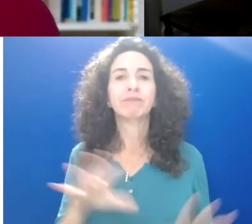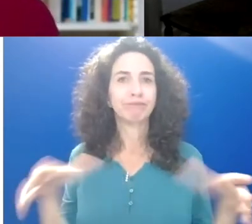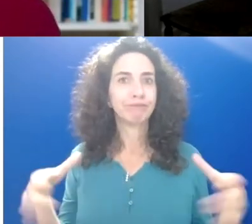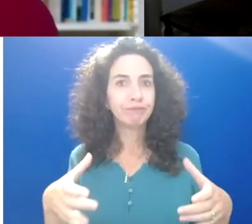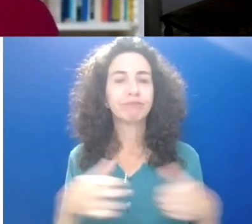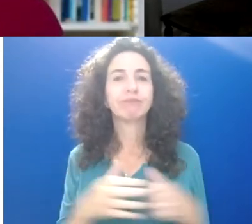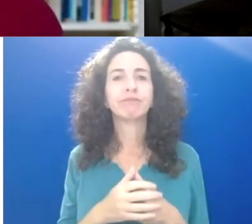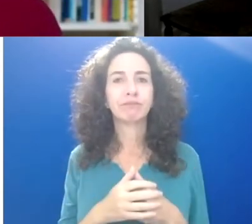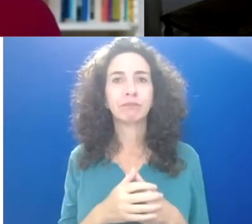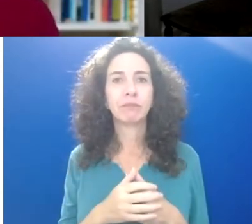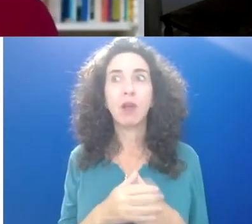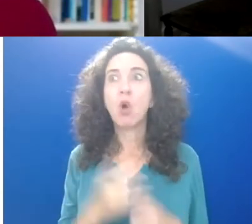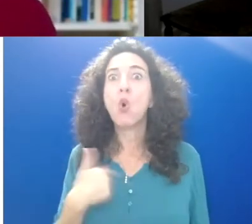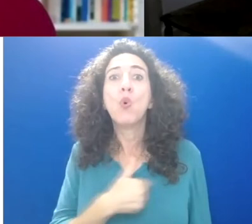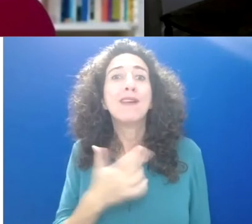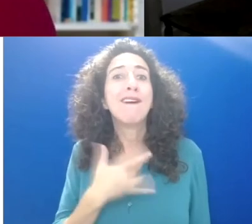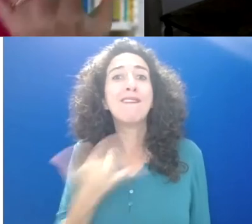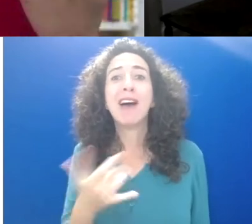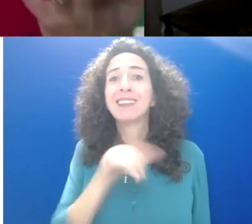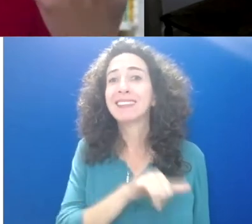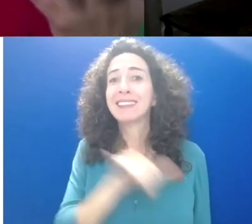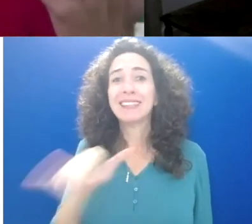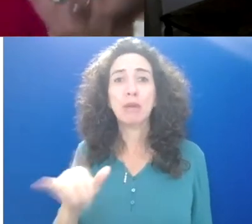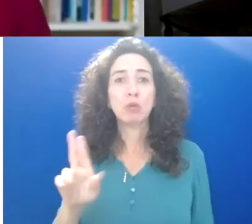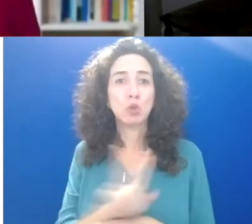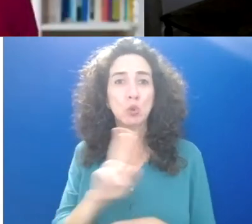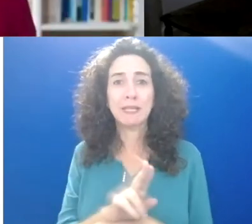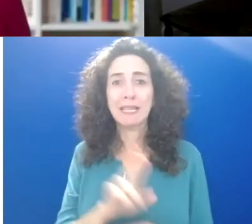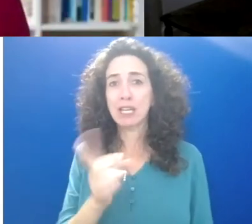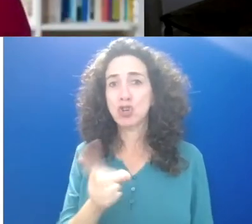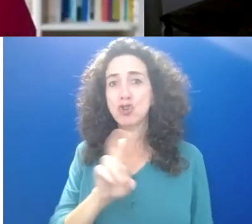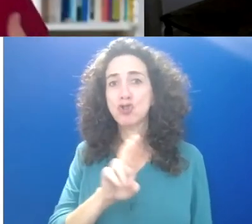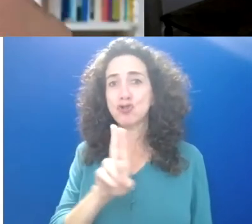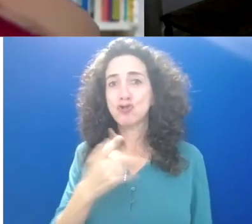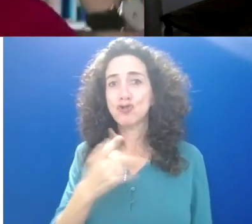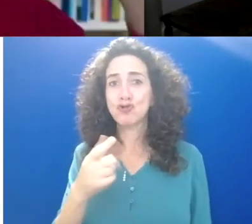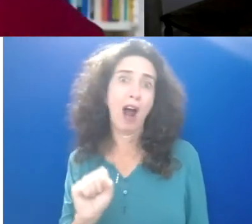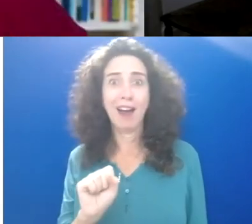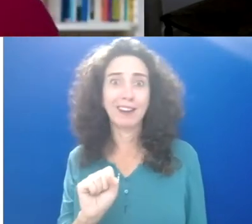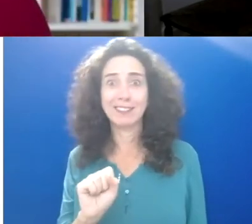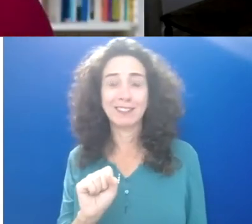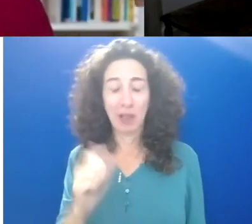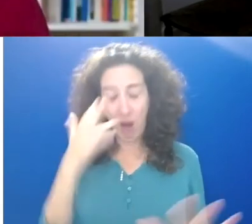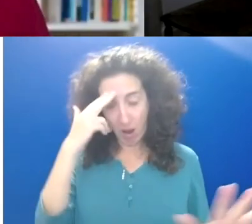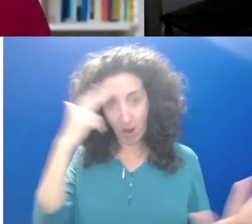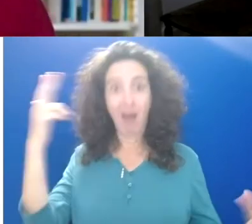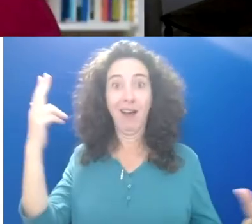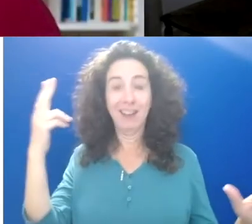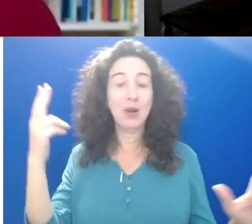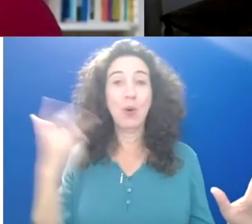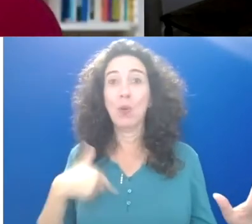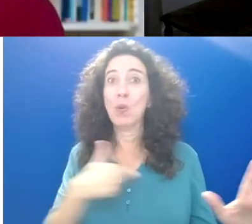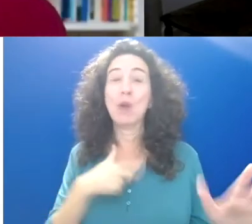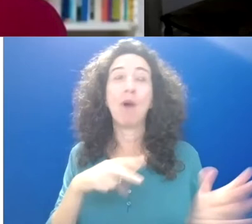all felt like we were on drugs and I mean, it was, it was so great. We were like, we were over the top excited